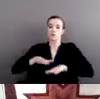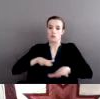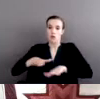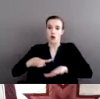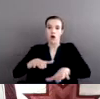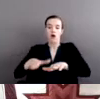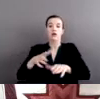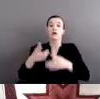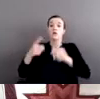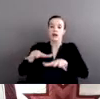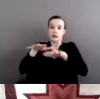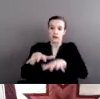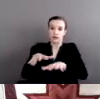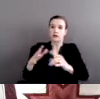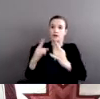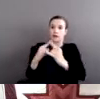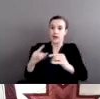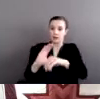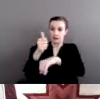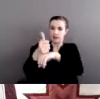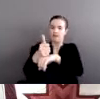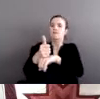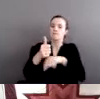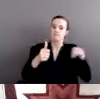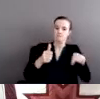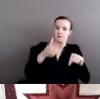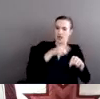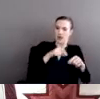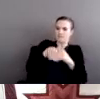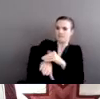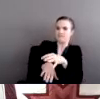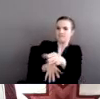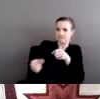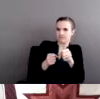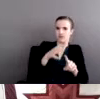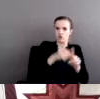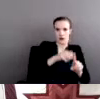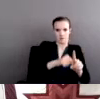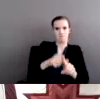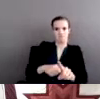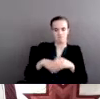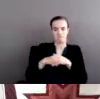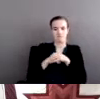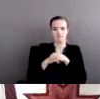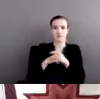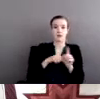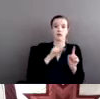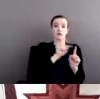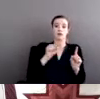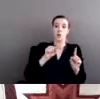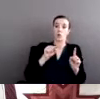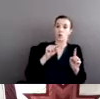So we have documentation that soldiers would remove a woman or a